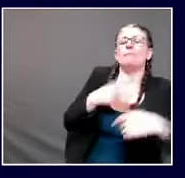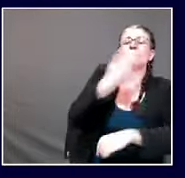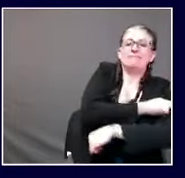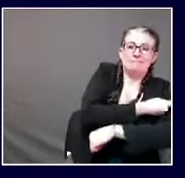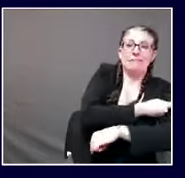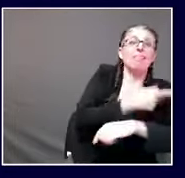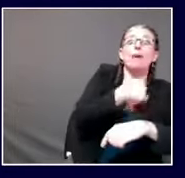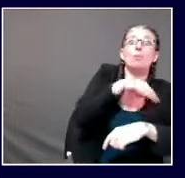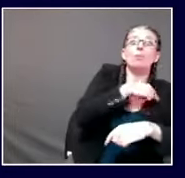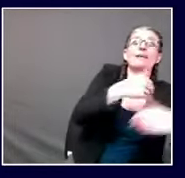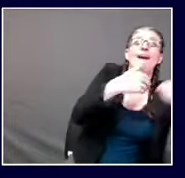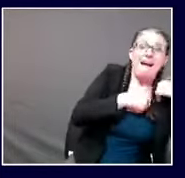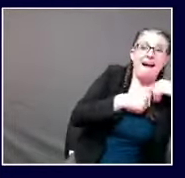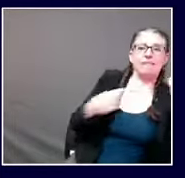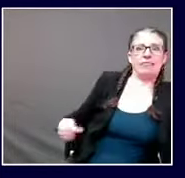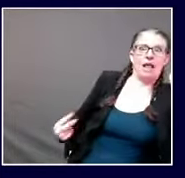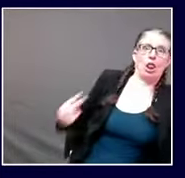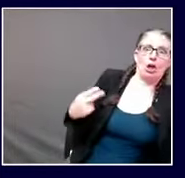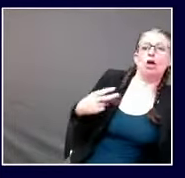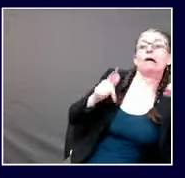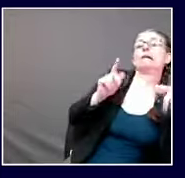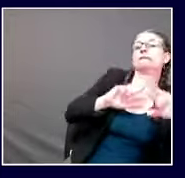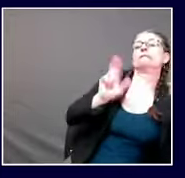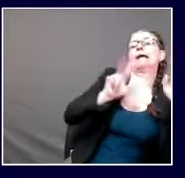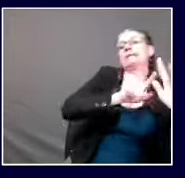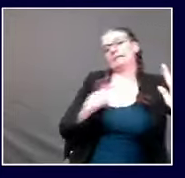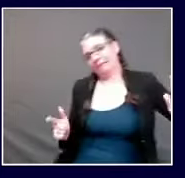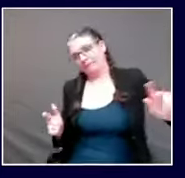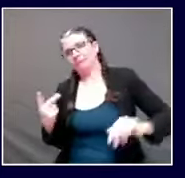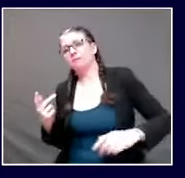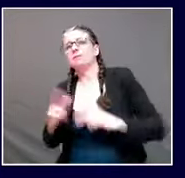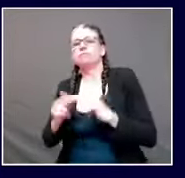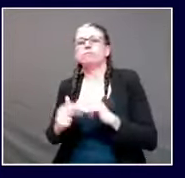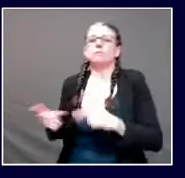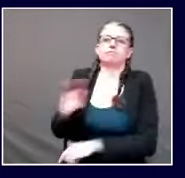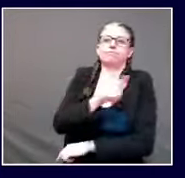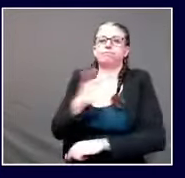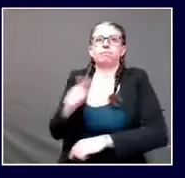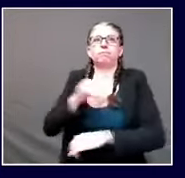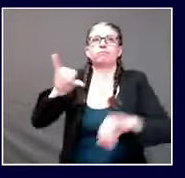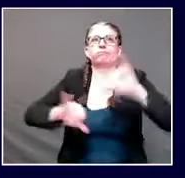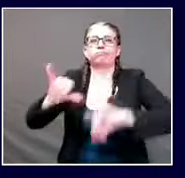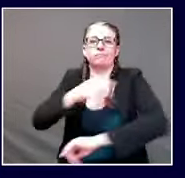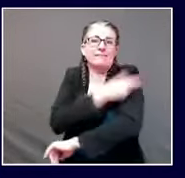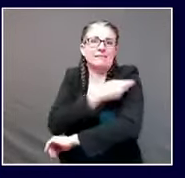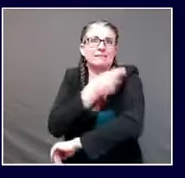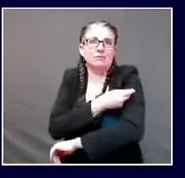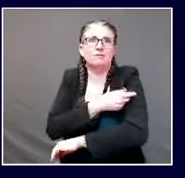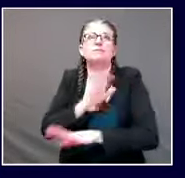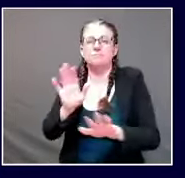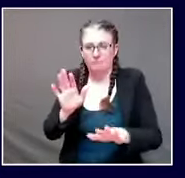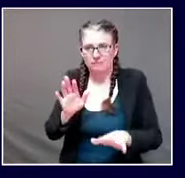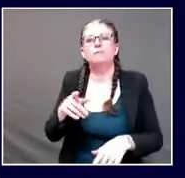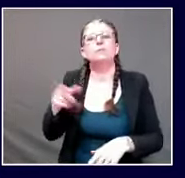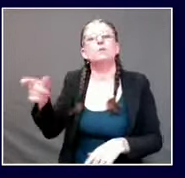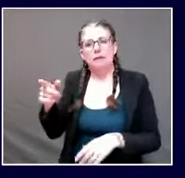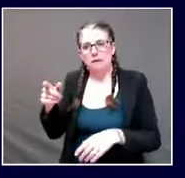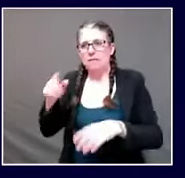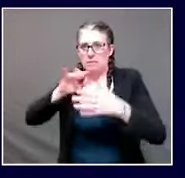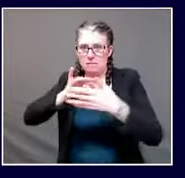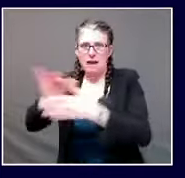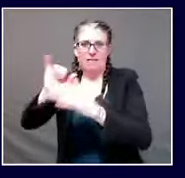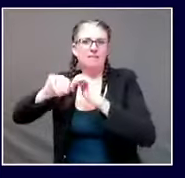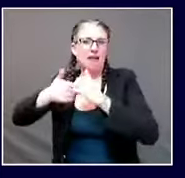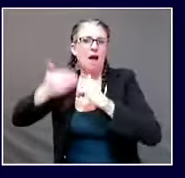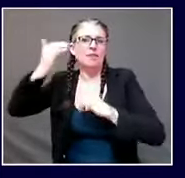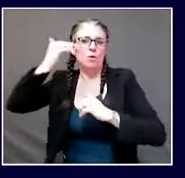it's too early to tell whether any of the small genetic changes that have occurred with the virus will be such that the